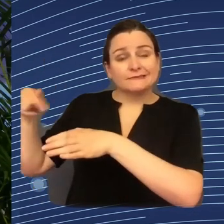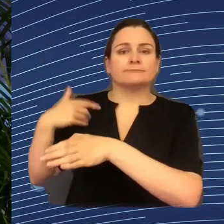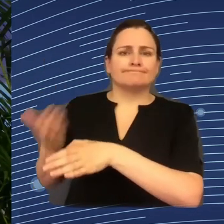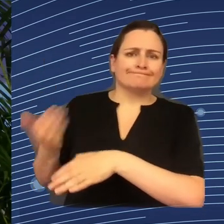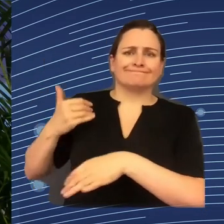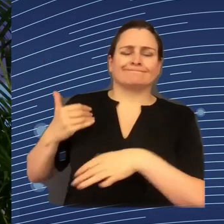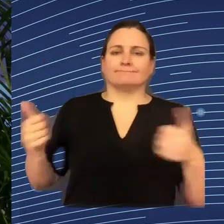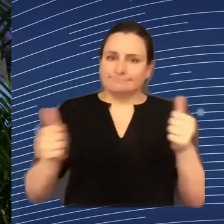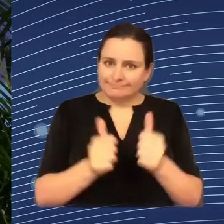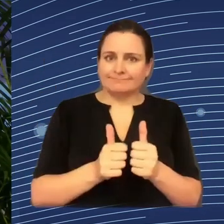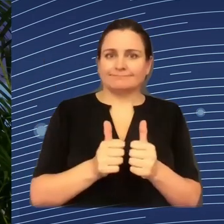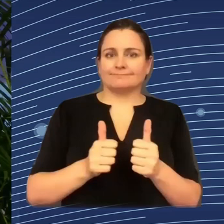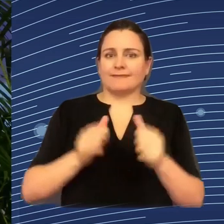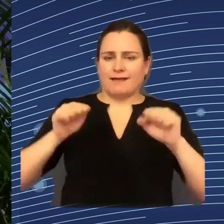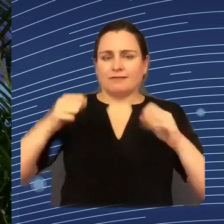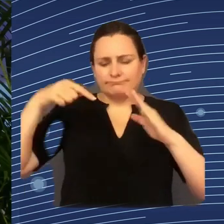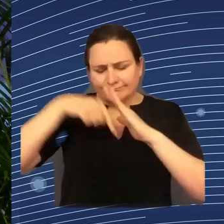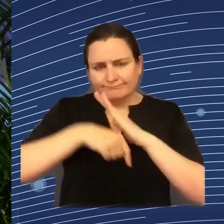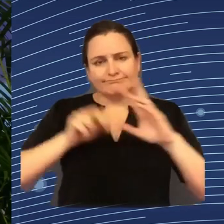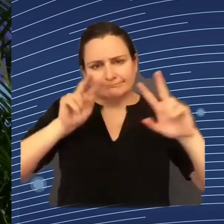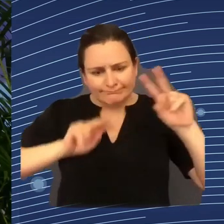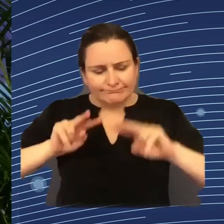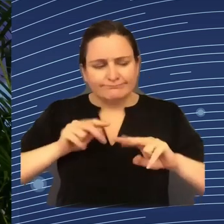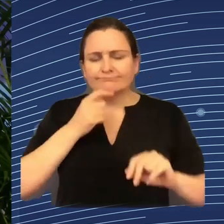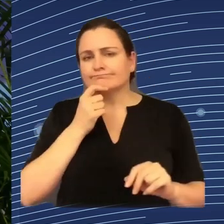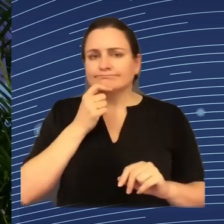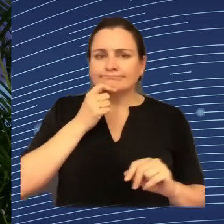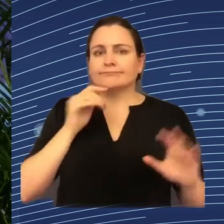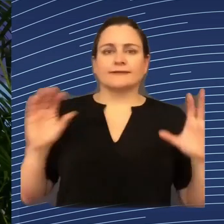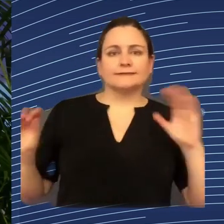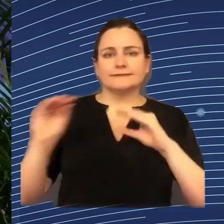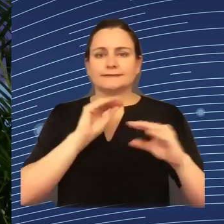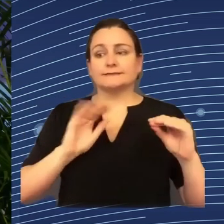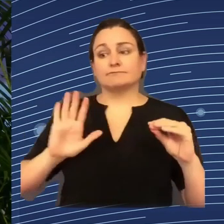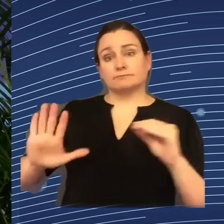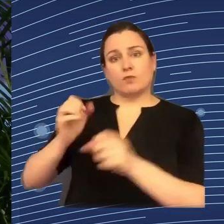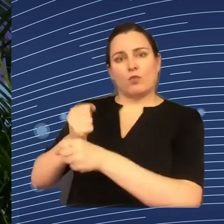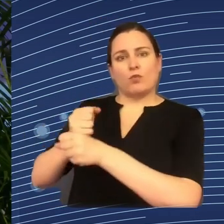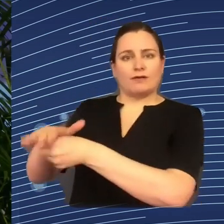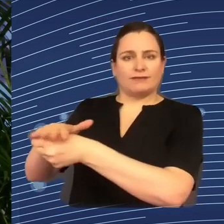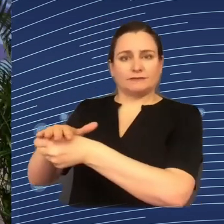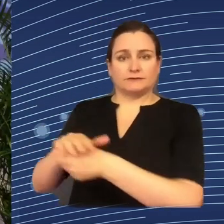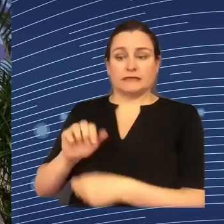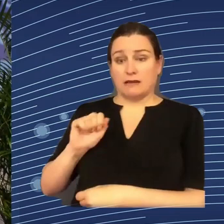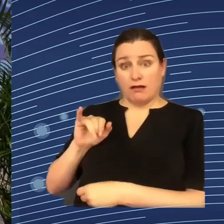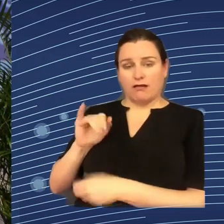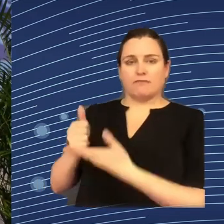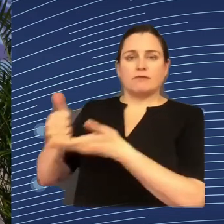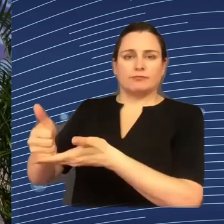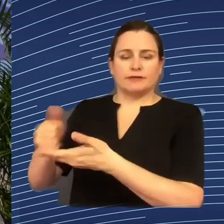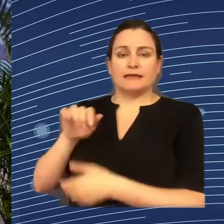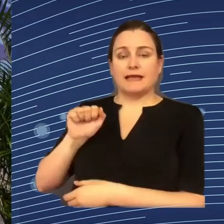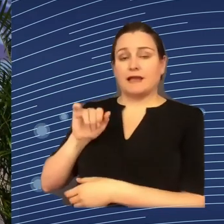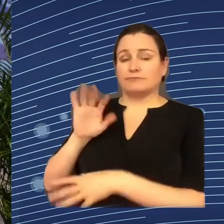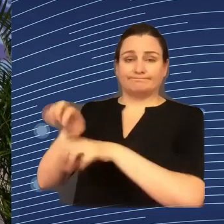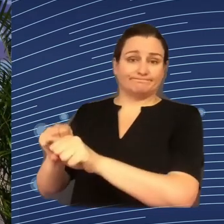about those tools implemented at the workplace. And in particular, not just implementation here, again, we have to be involved from